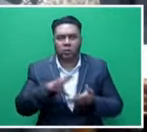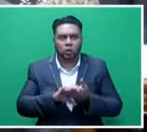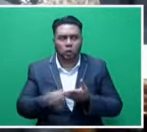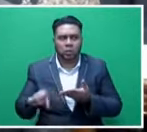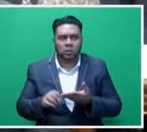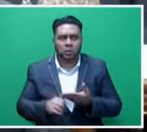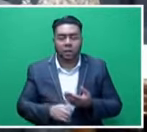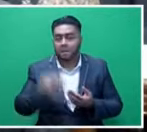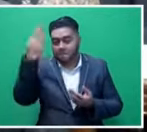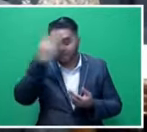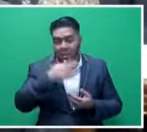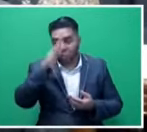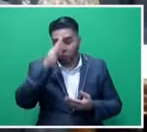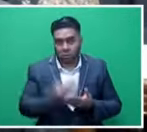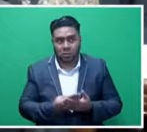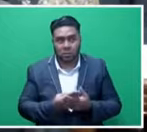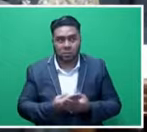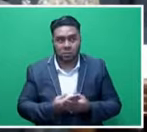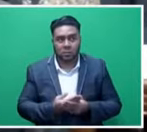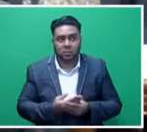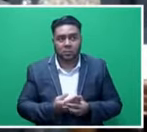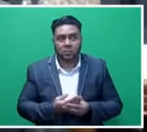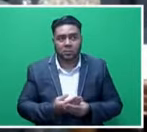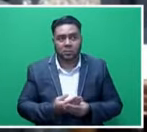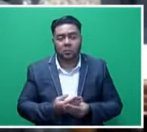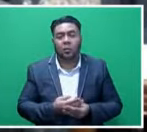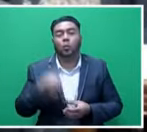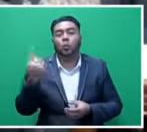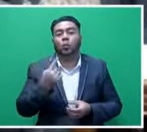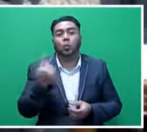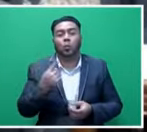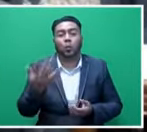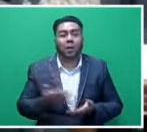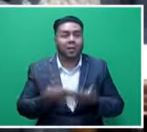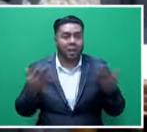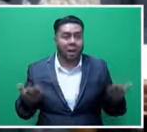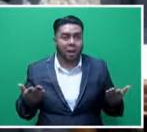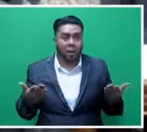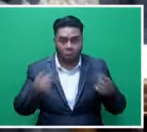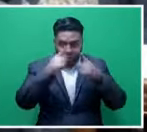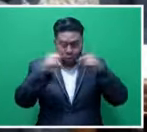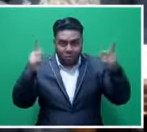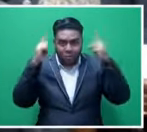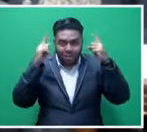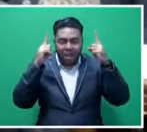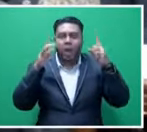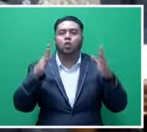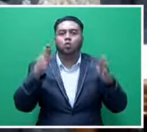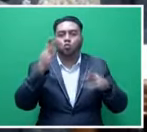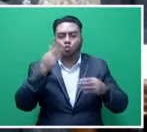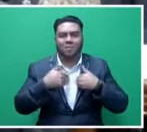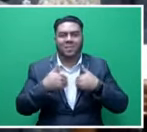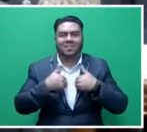students, blind students, Mr. Speaker, sir, Mr. Speaker, sir, who actually are now graduates at university level.